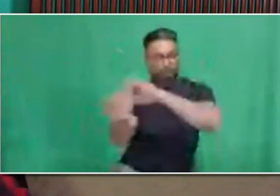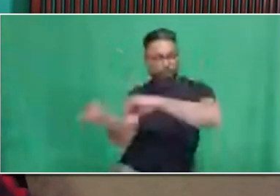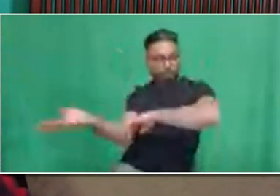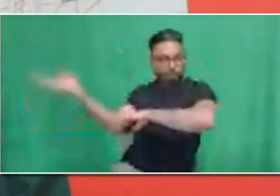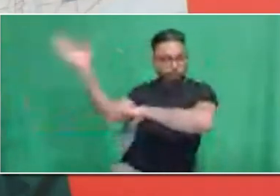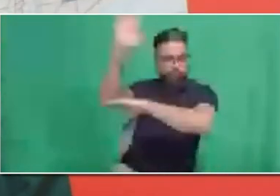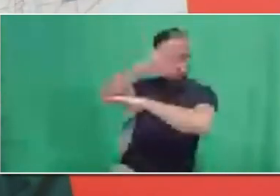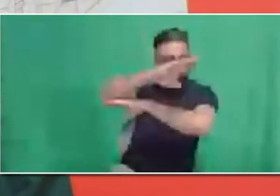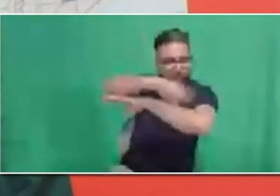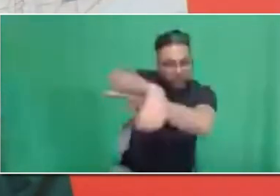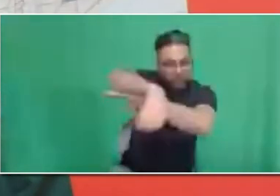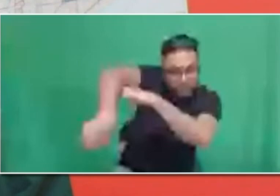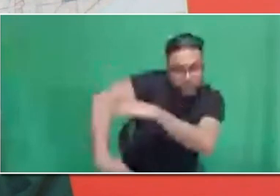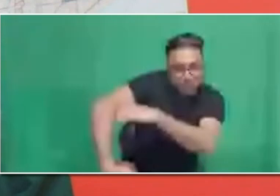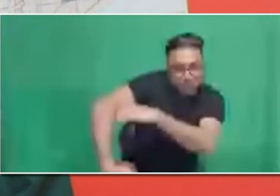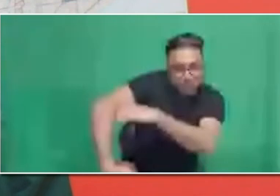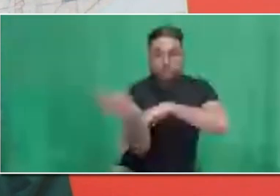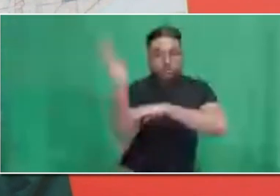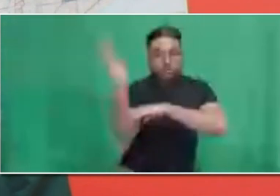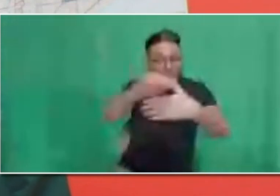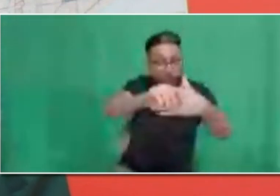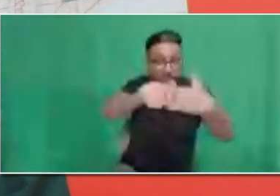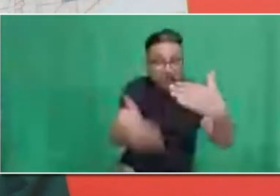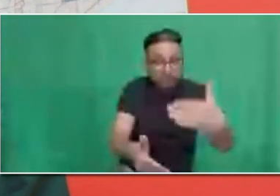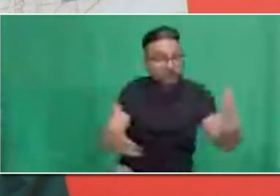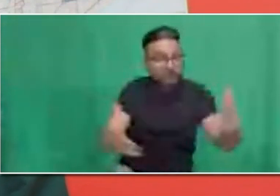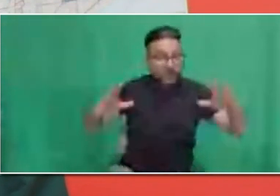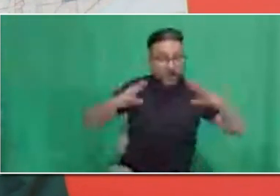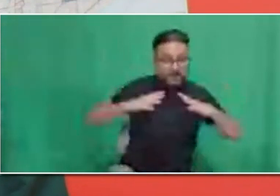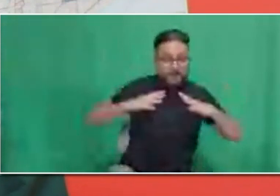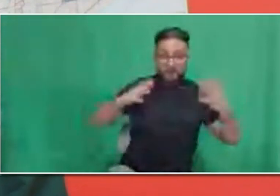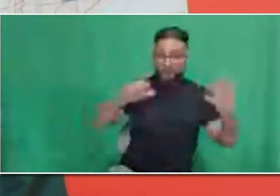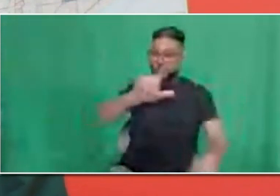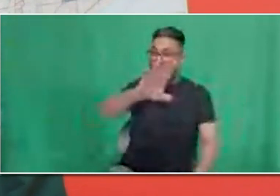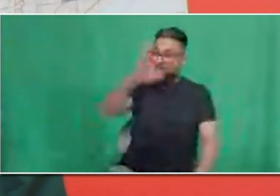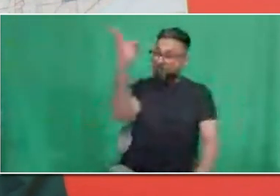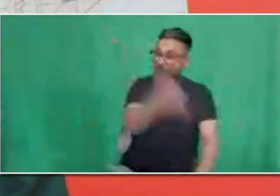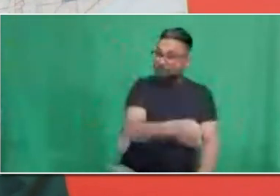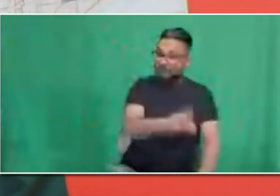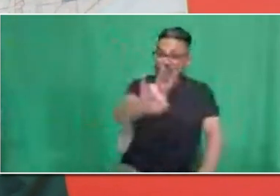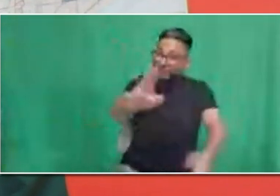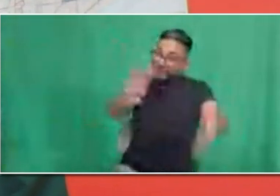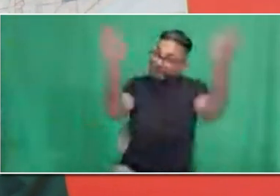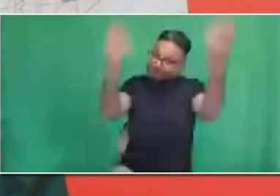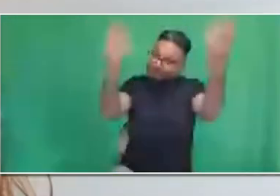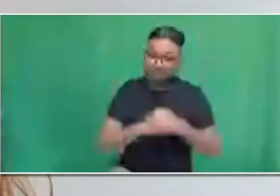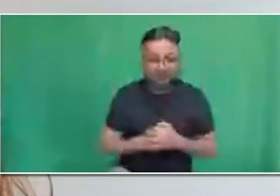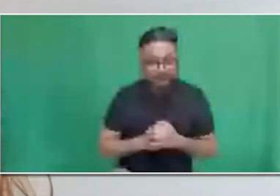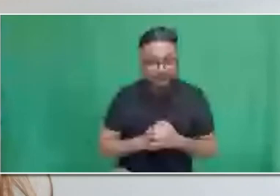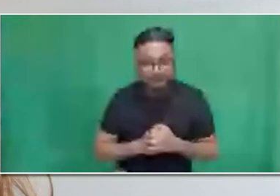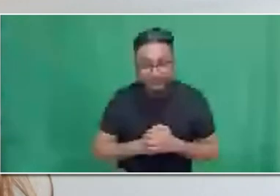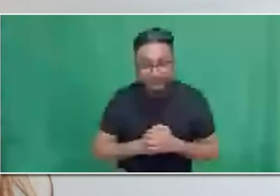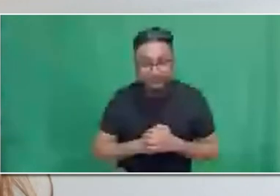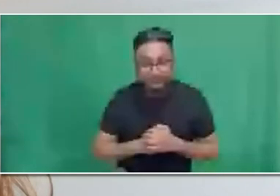Thank you, Adam. Does the TTC provide daycare? VASO, can you answer that?